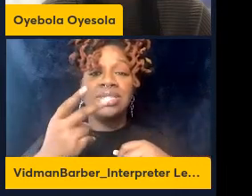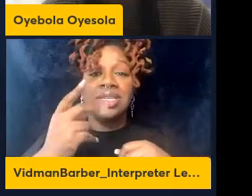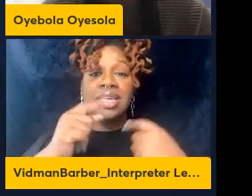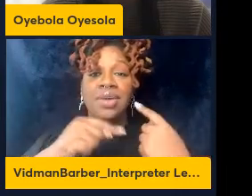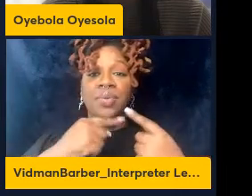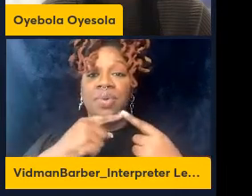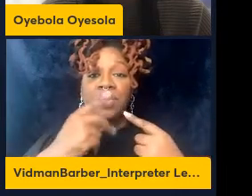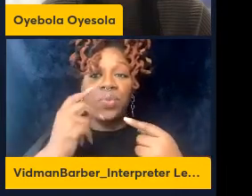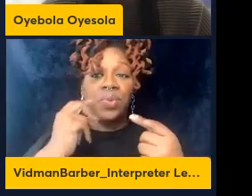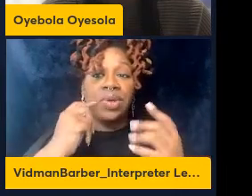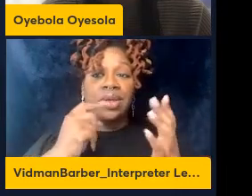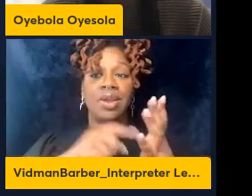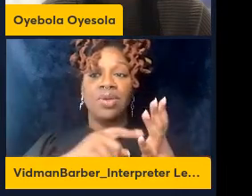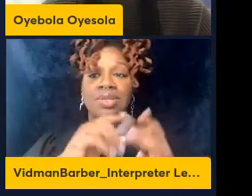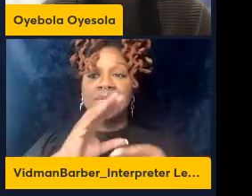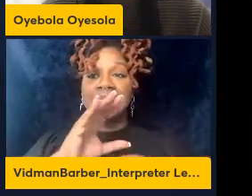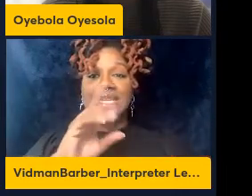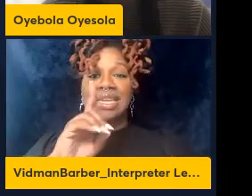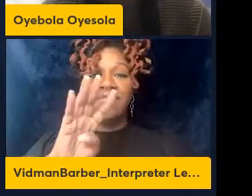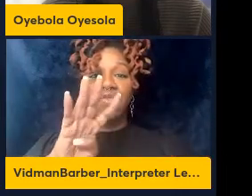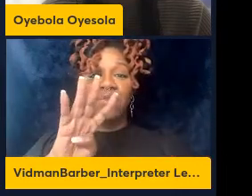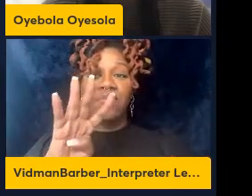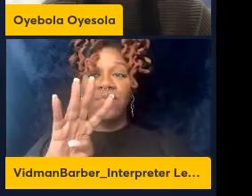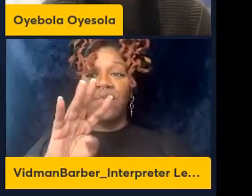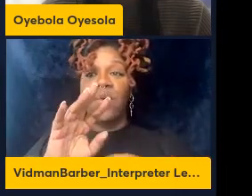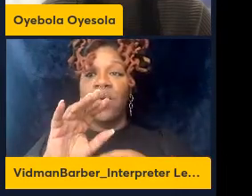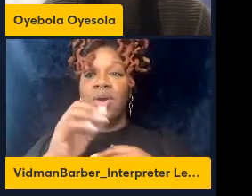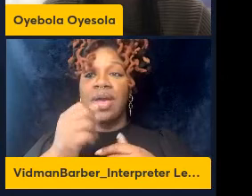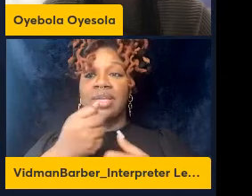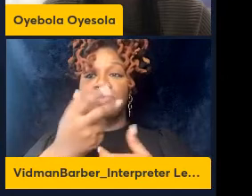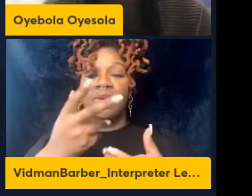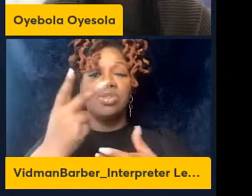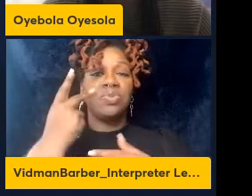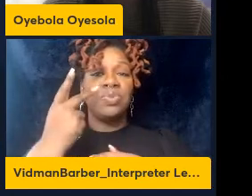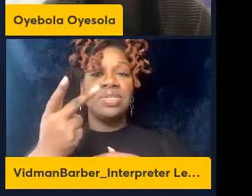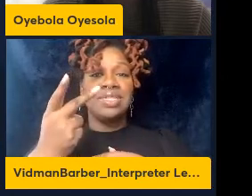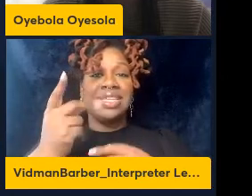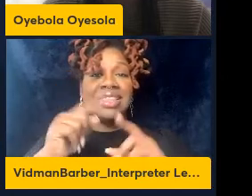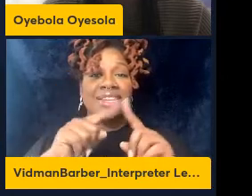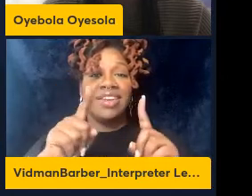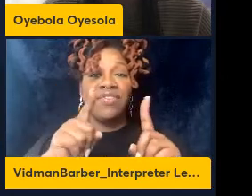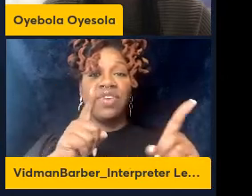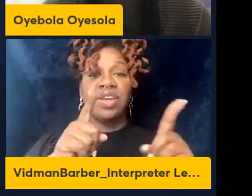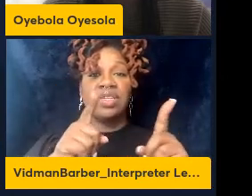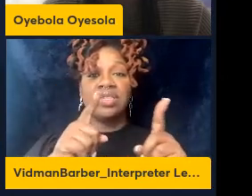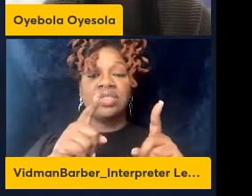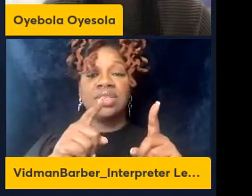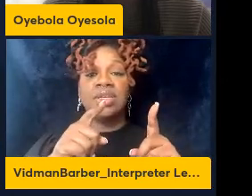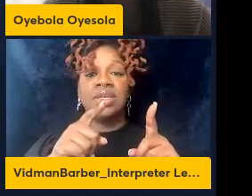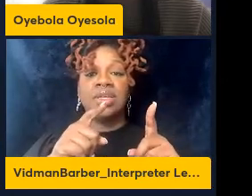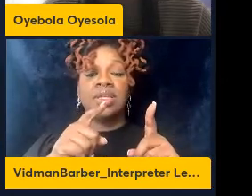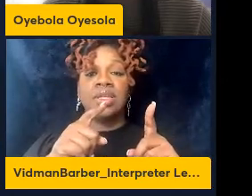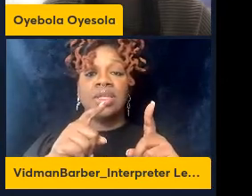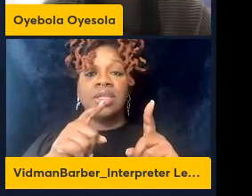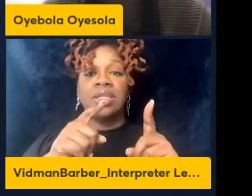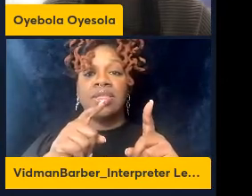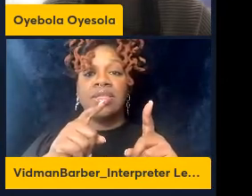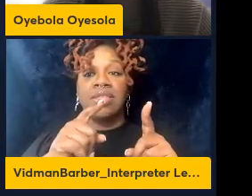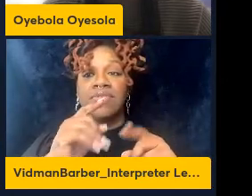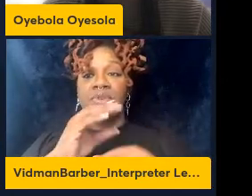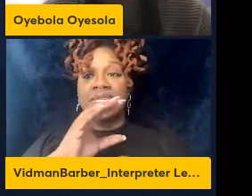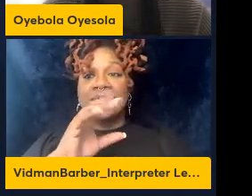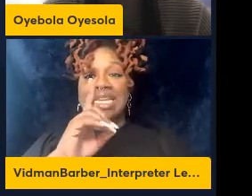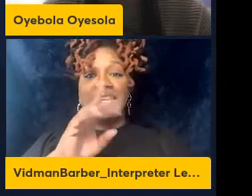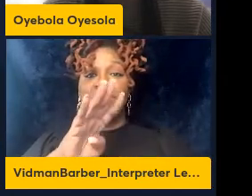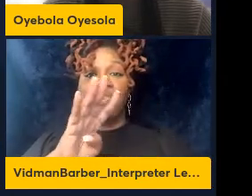at CD44 expression there are differences in expression of CD44 based